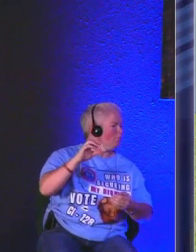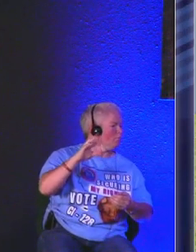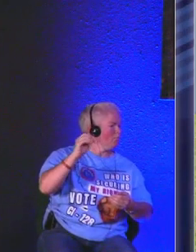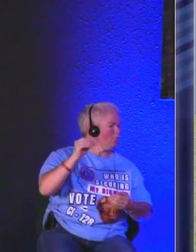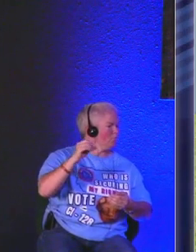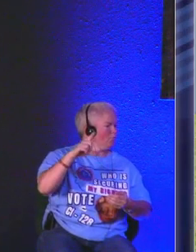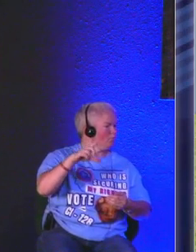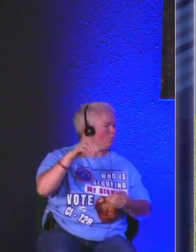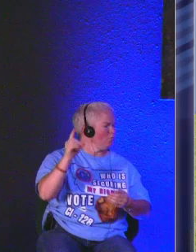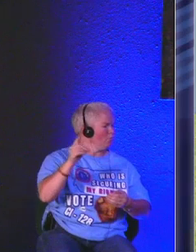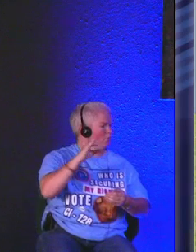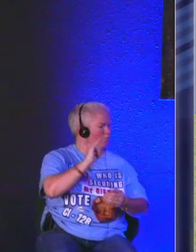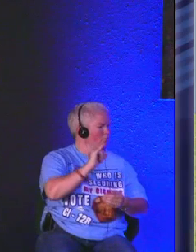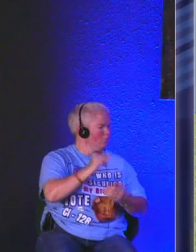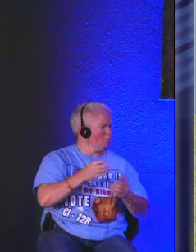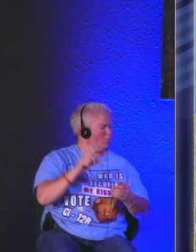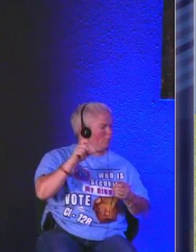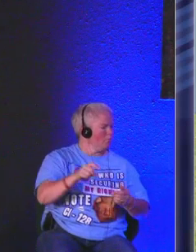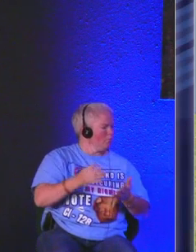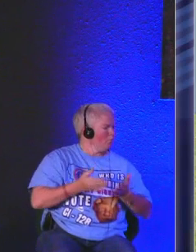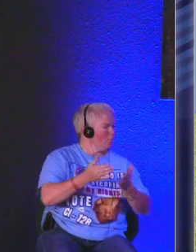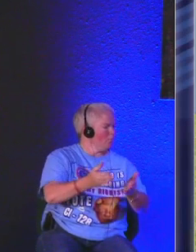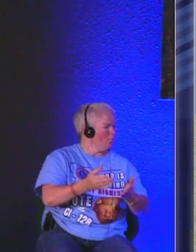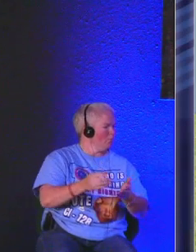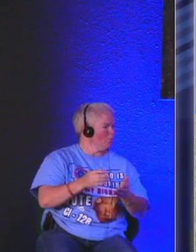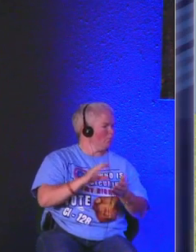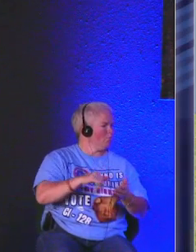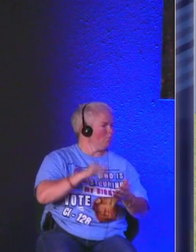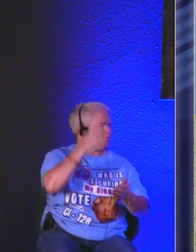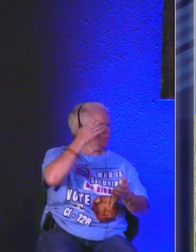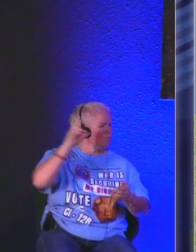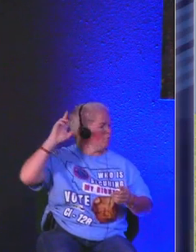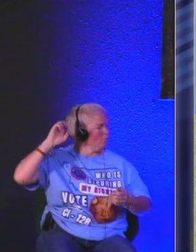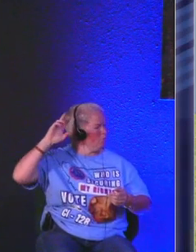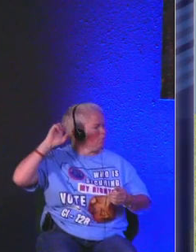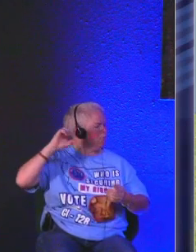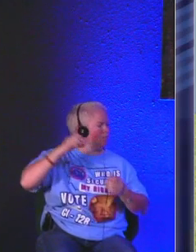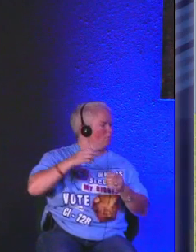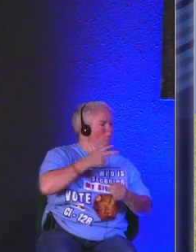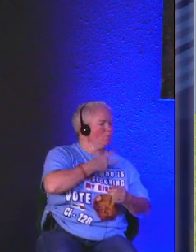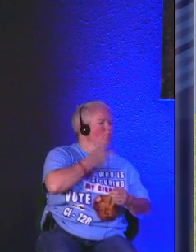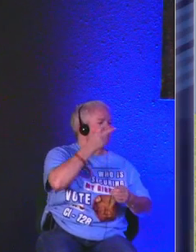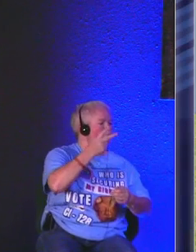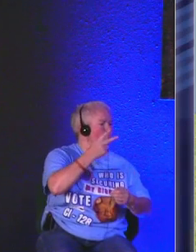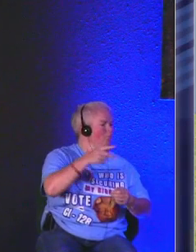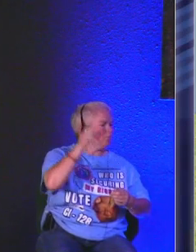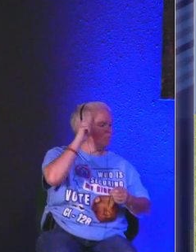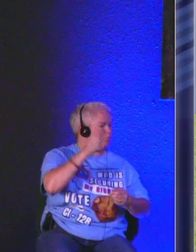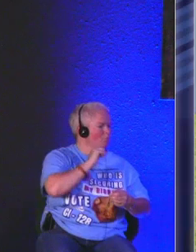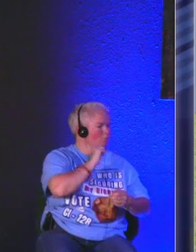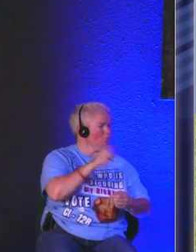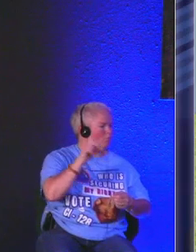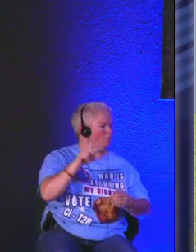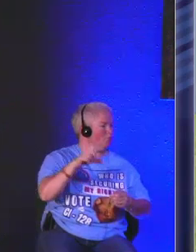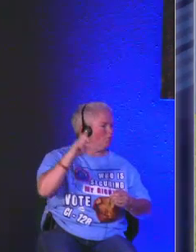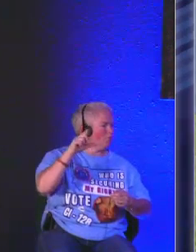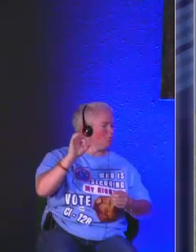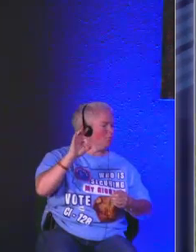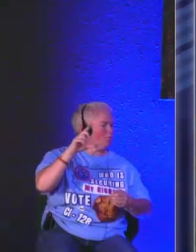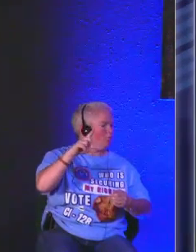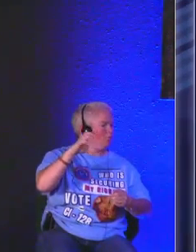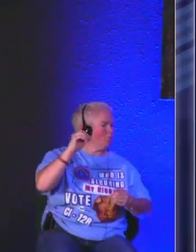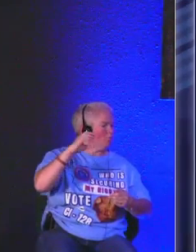teaching he's he's is Jewish so he's talking to the Jewish crowd and he's telling the Jewish crowd right that